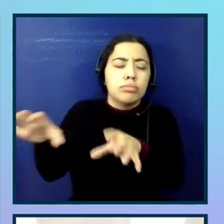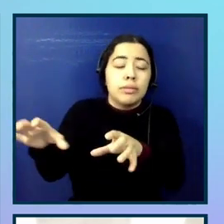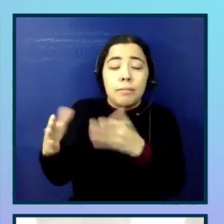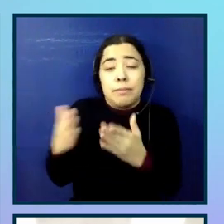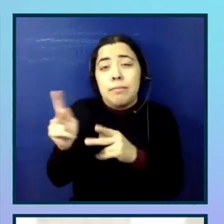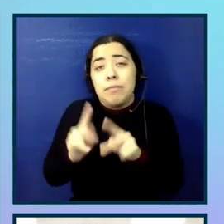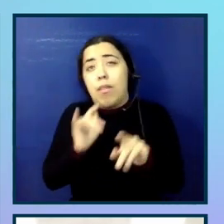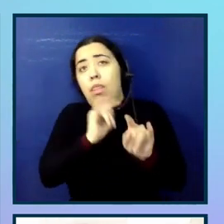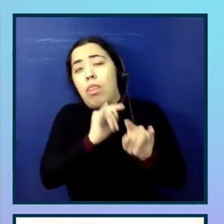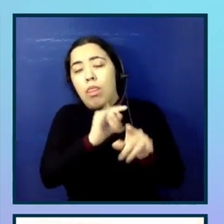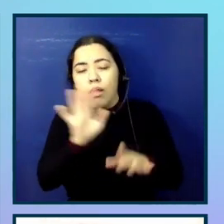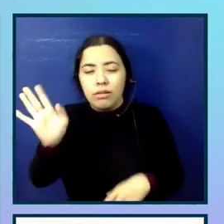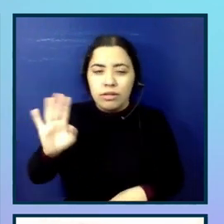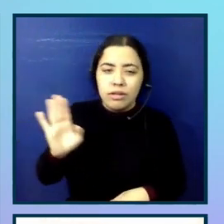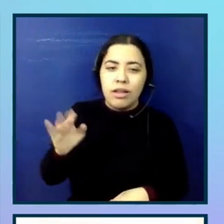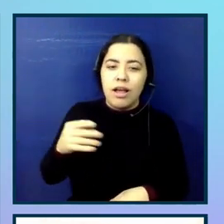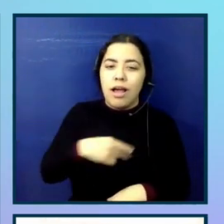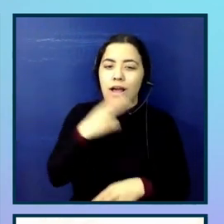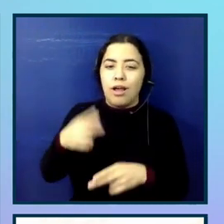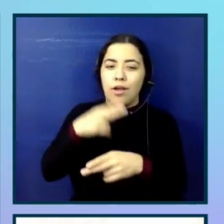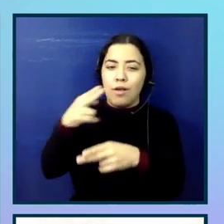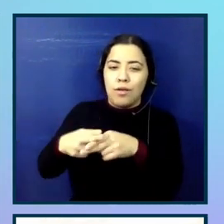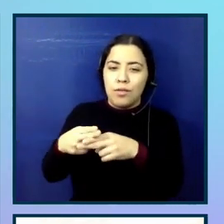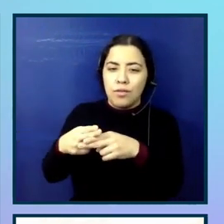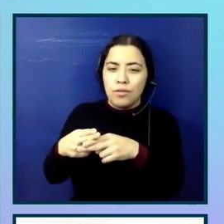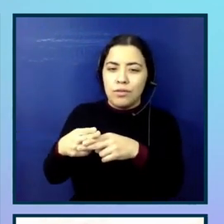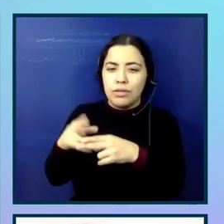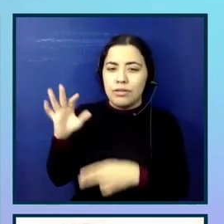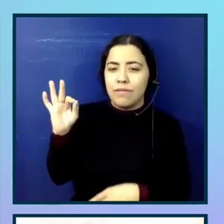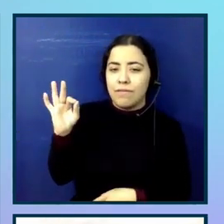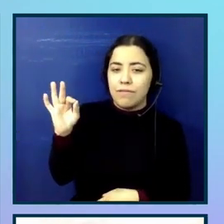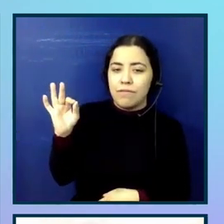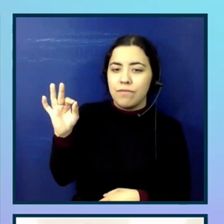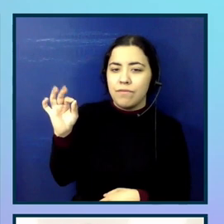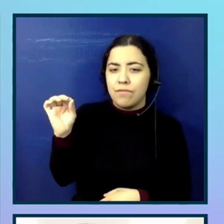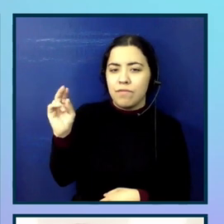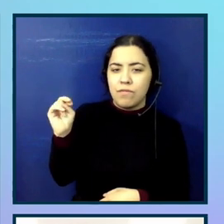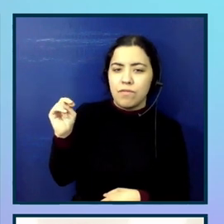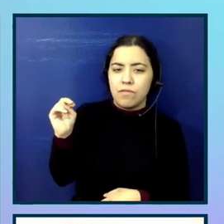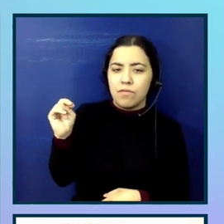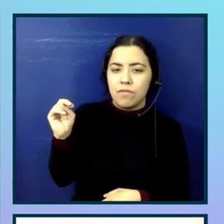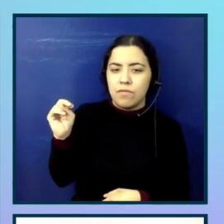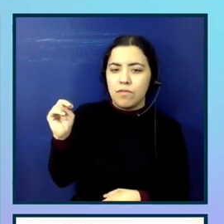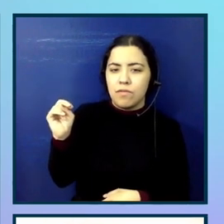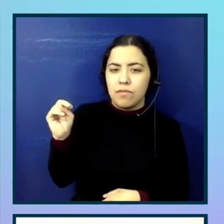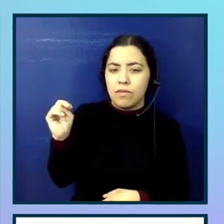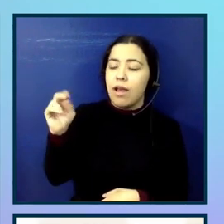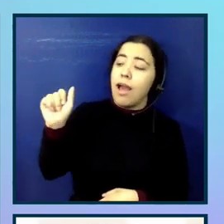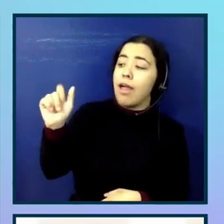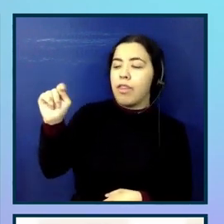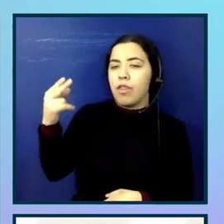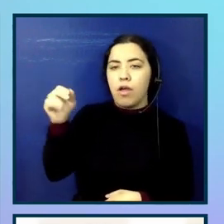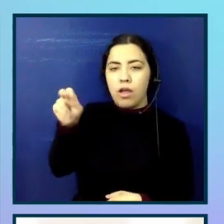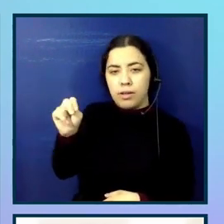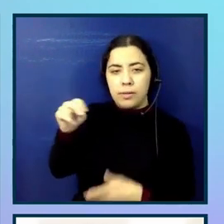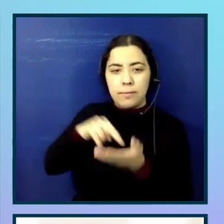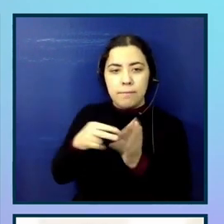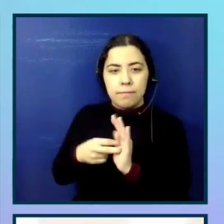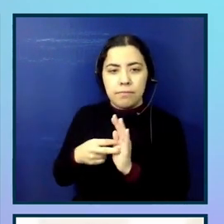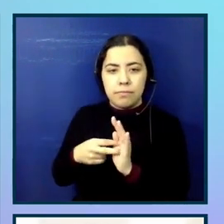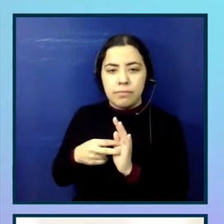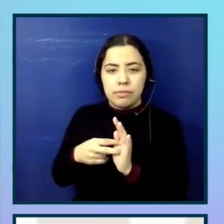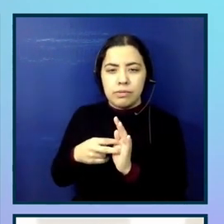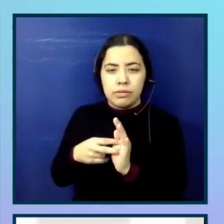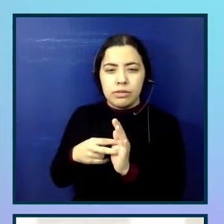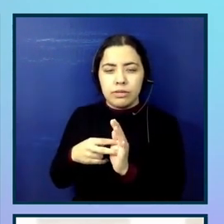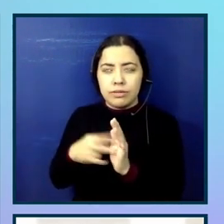I actually called these all the a-thons. So we had an innovation a-thon, an automation a-thon, a hack-a-thon and a document